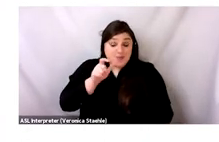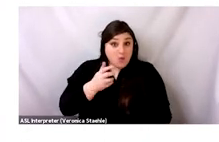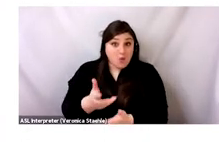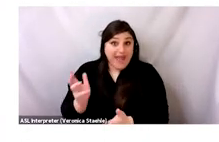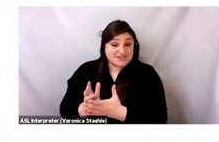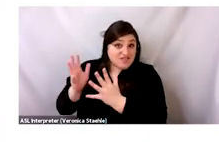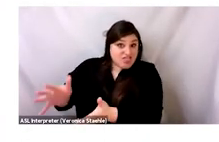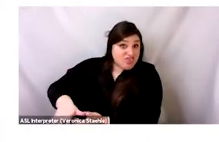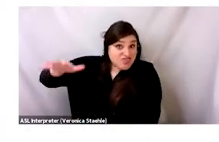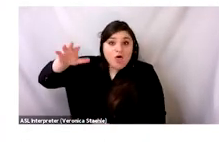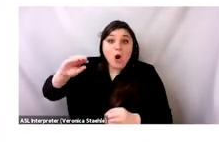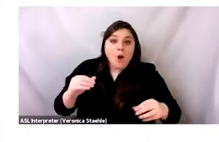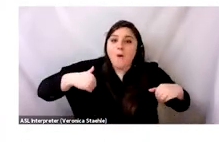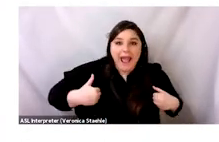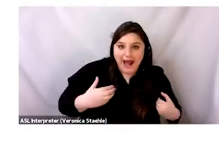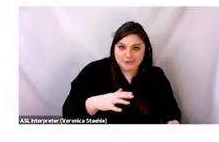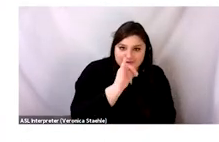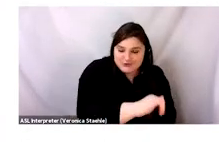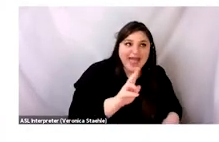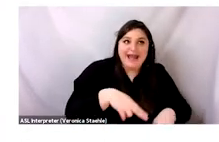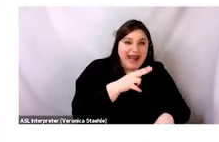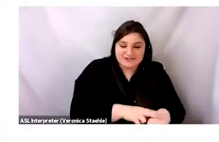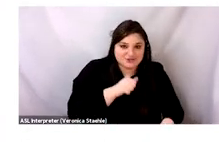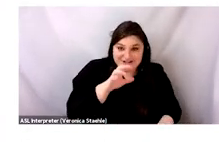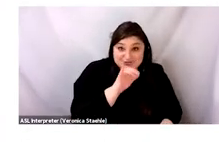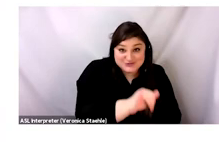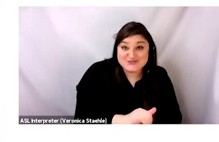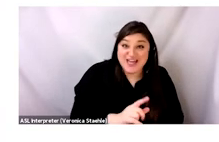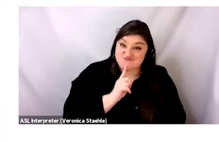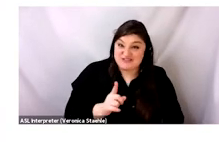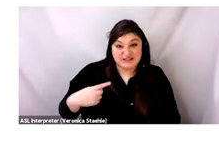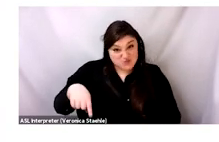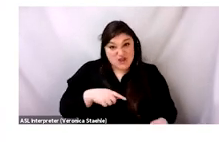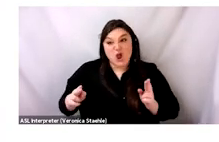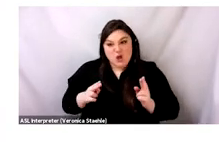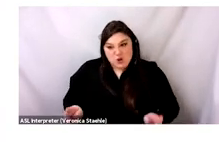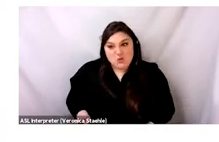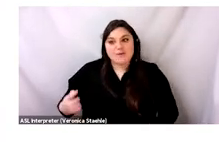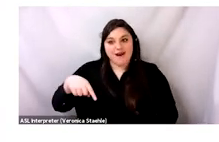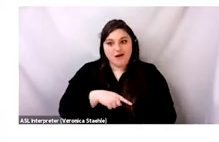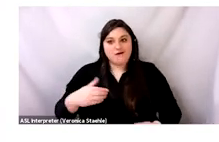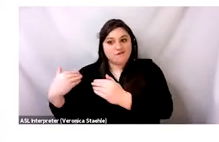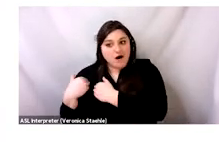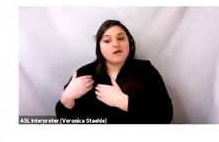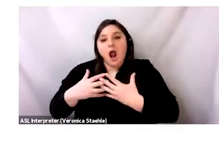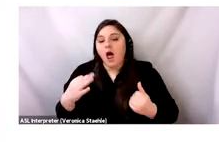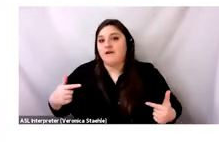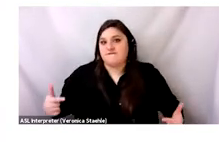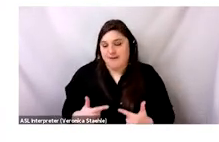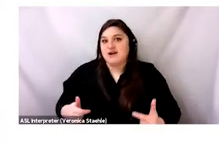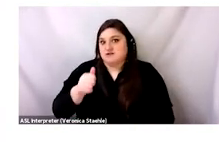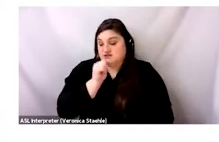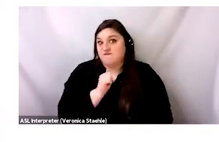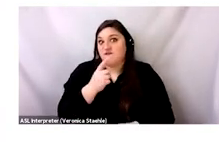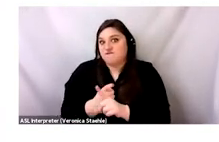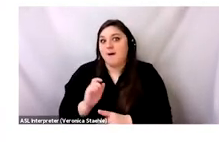actually really painful, I think, for people to face. I've been talking about waste for over 10 years now, and there's a lot